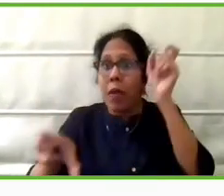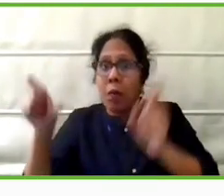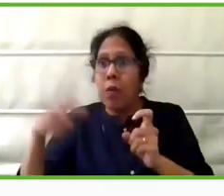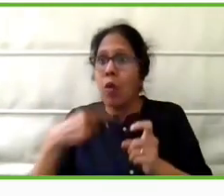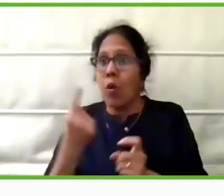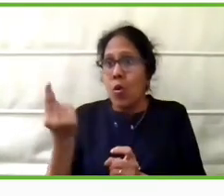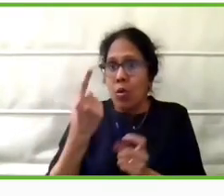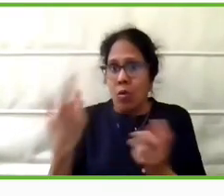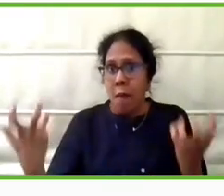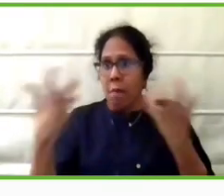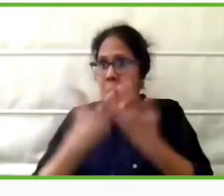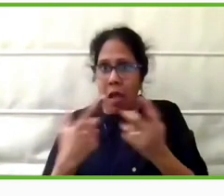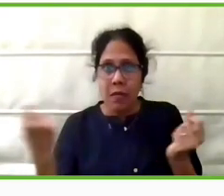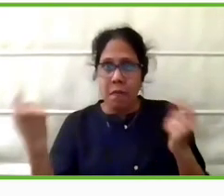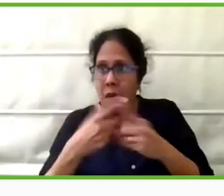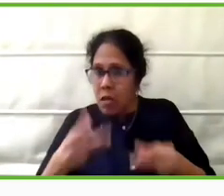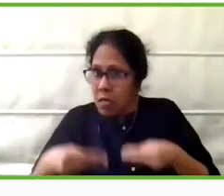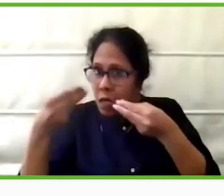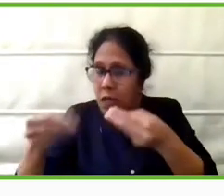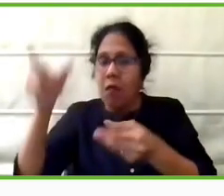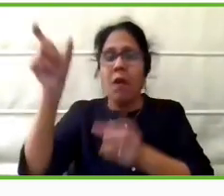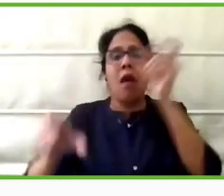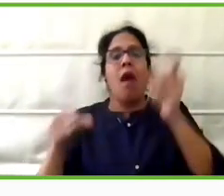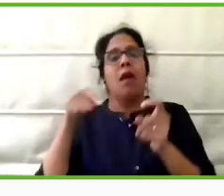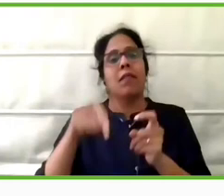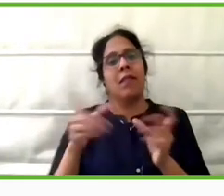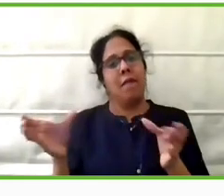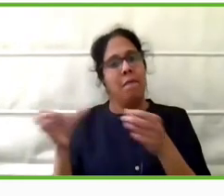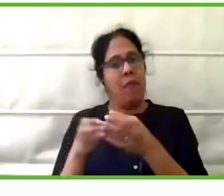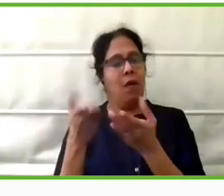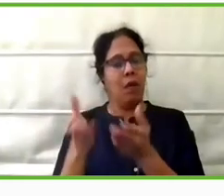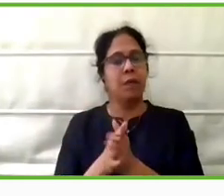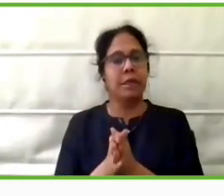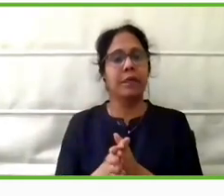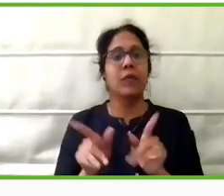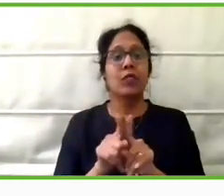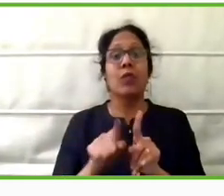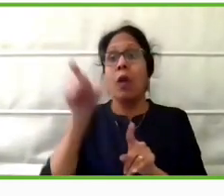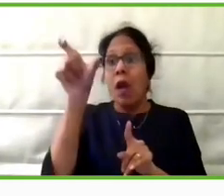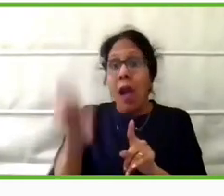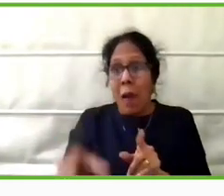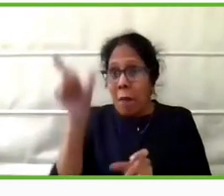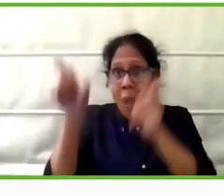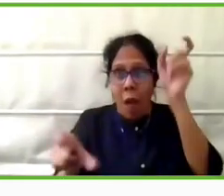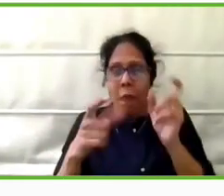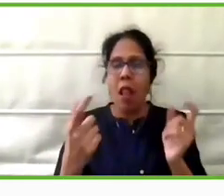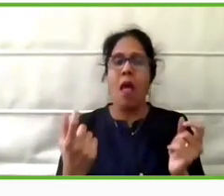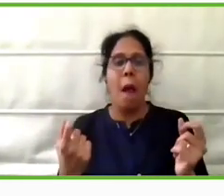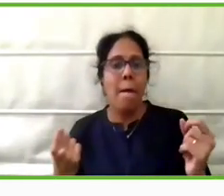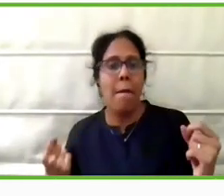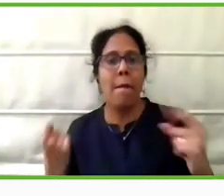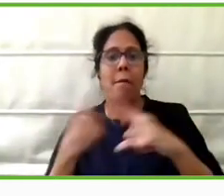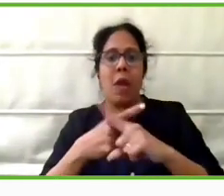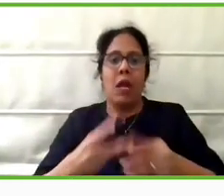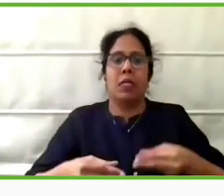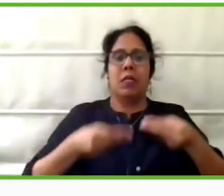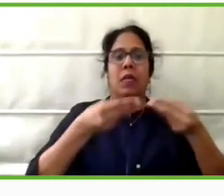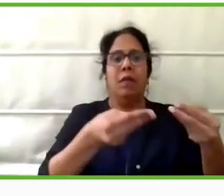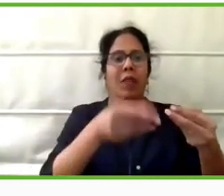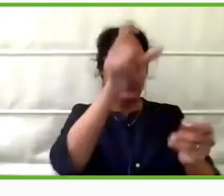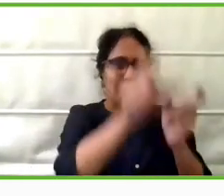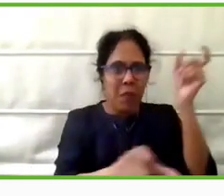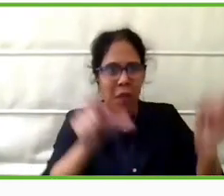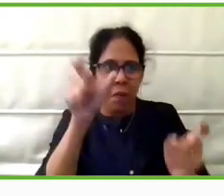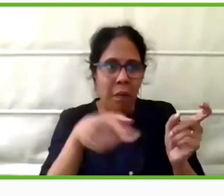early stages of development. User-centric design is the first step towards acceptance. When users are